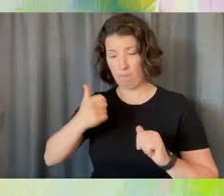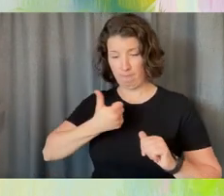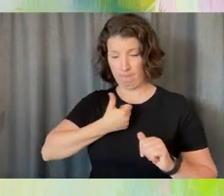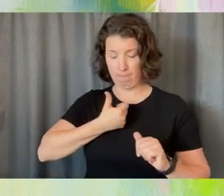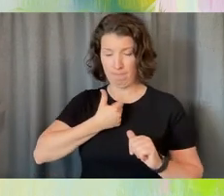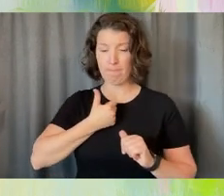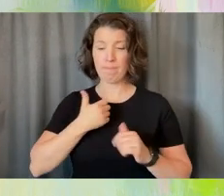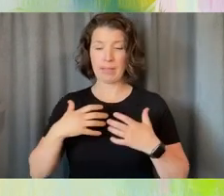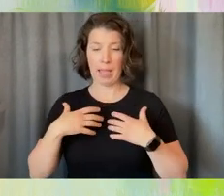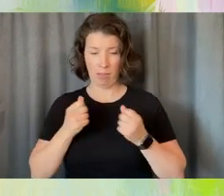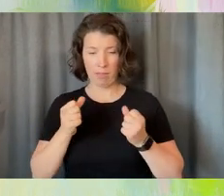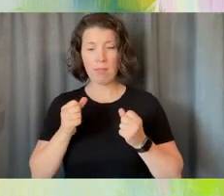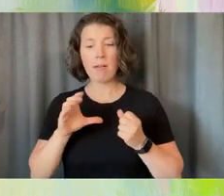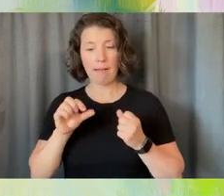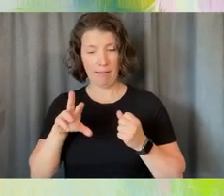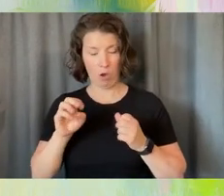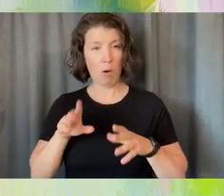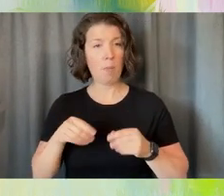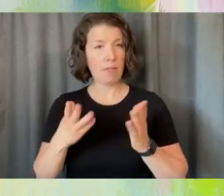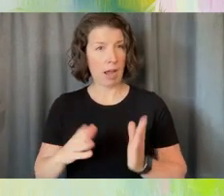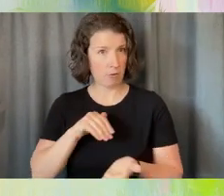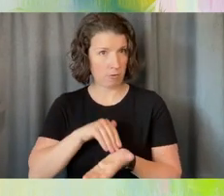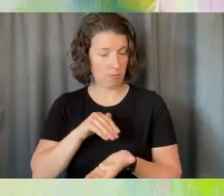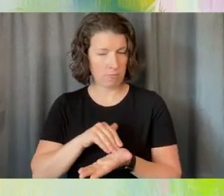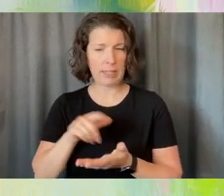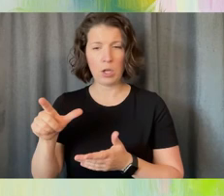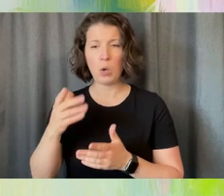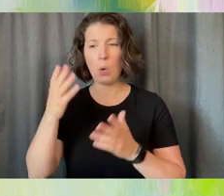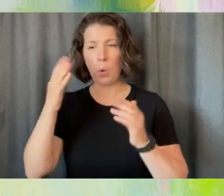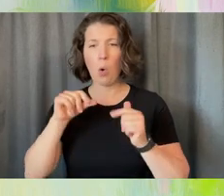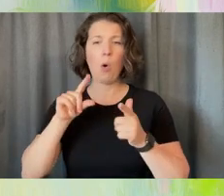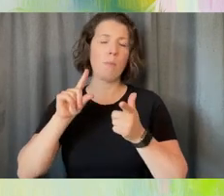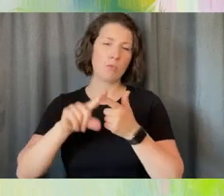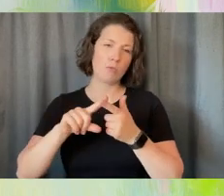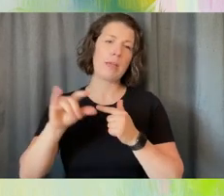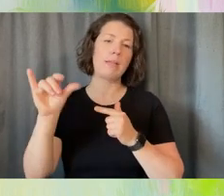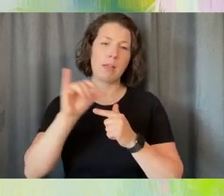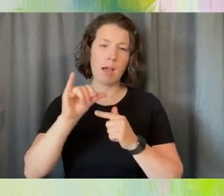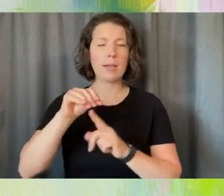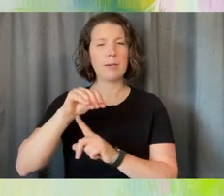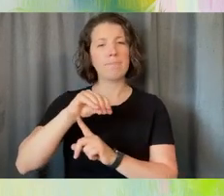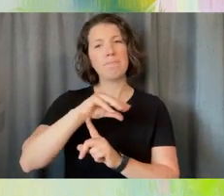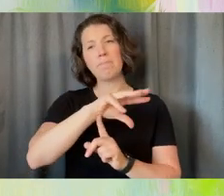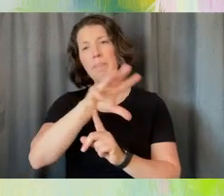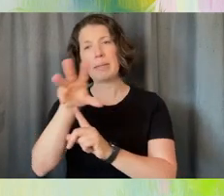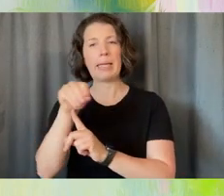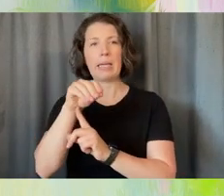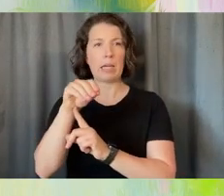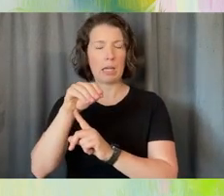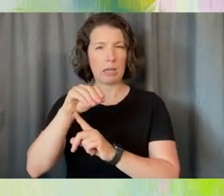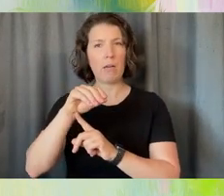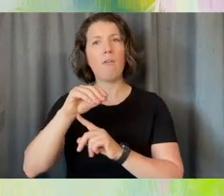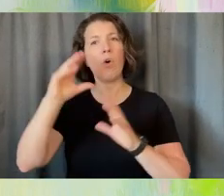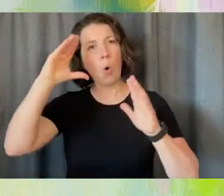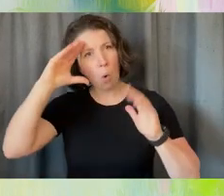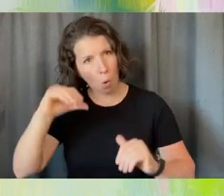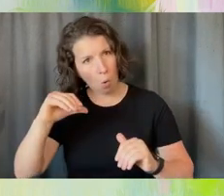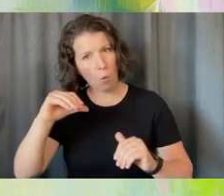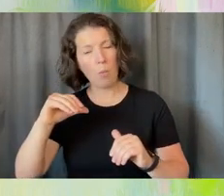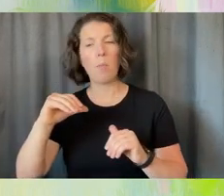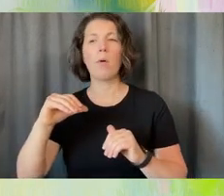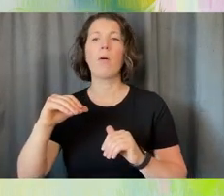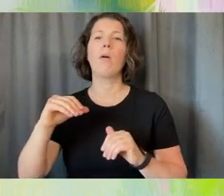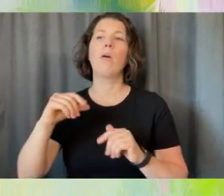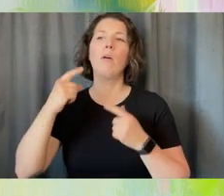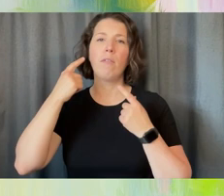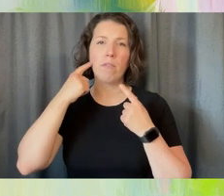and hope amongst the healthcare crises and storms. That come and go in chronic conditions and with